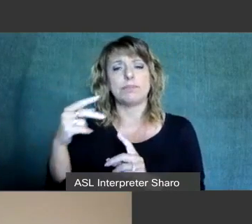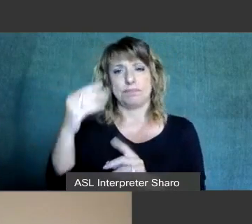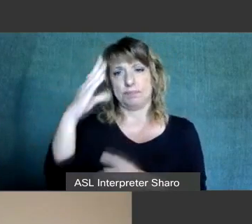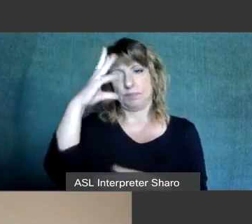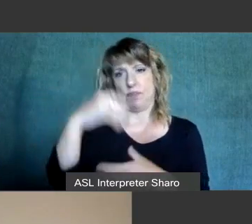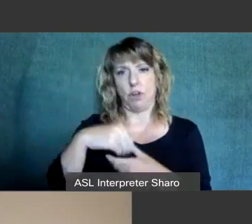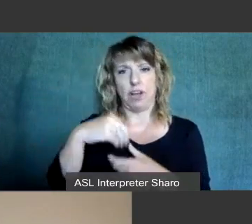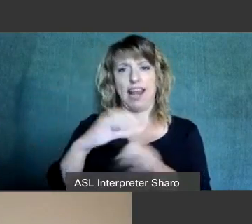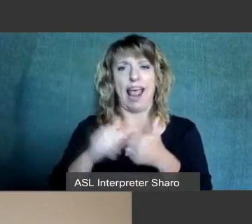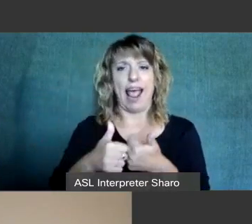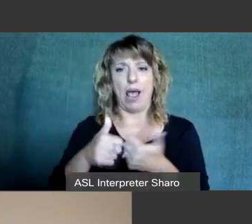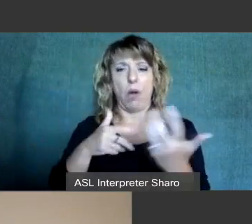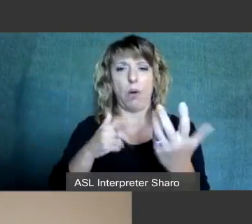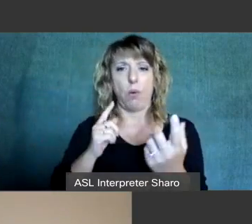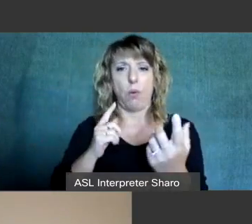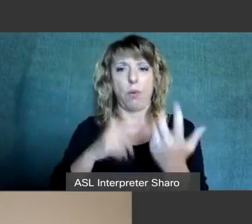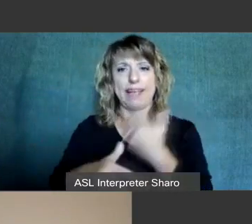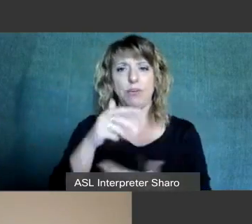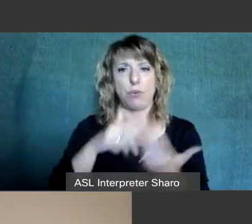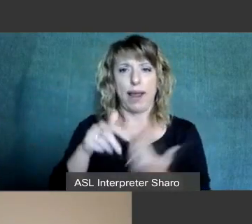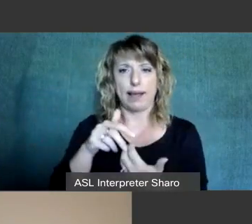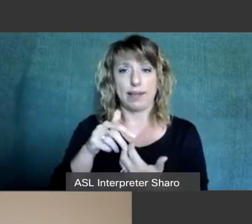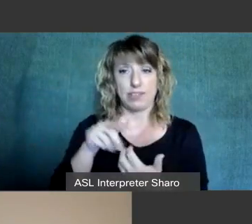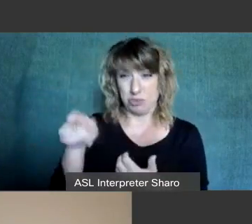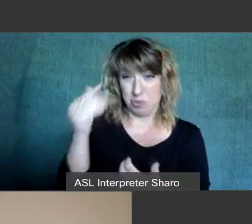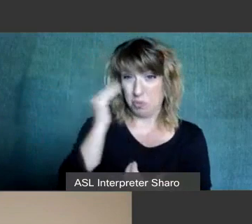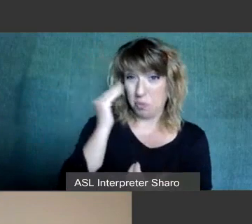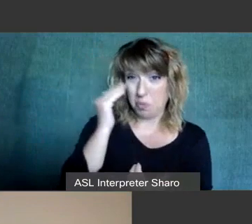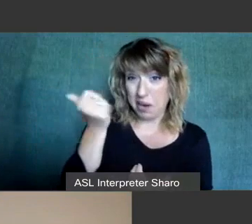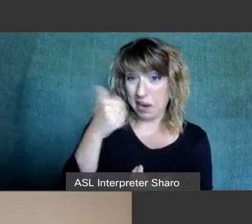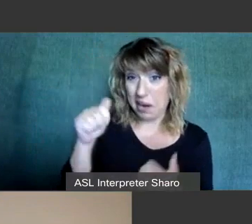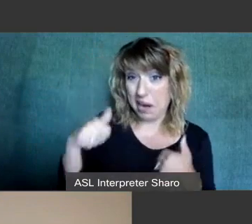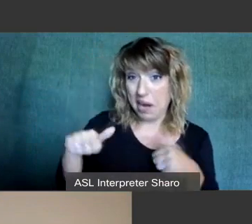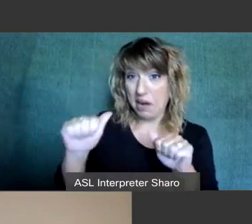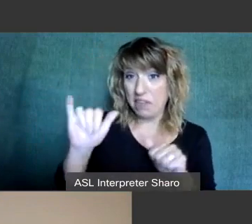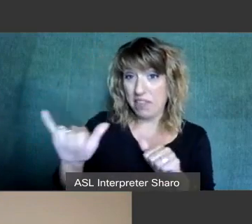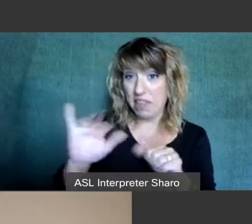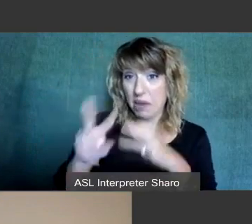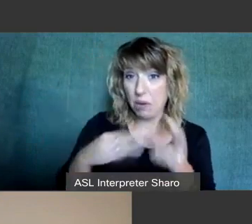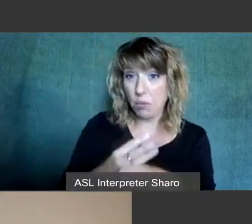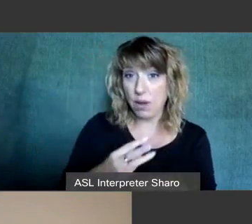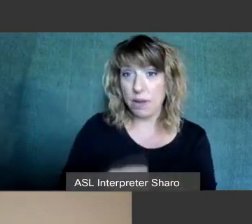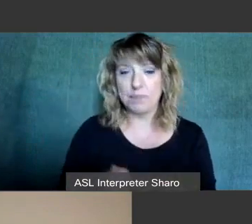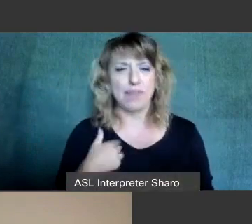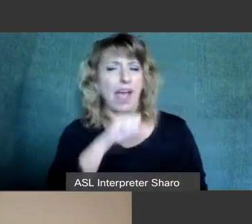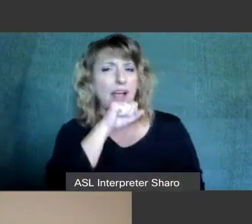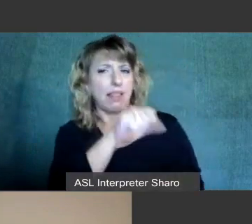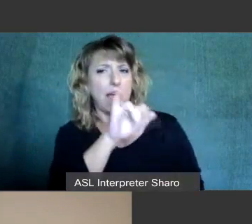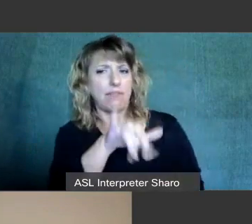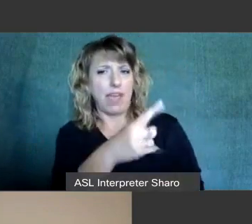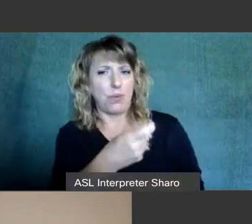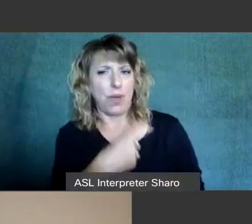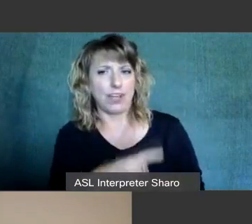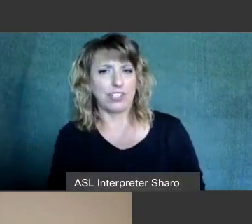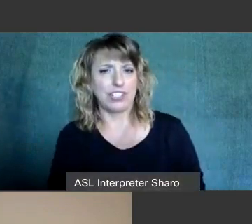how to interact are you aware of any efforts in that realm i love that question this is the